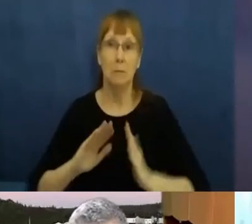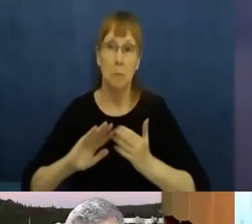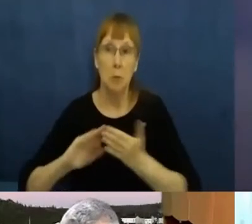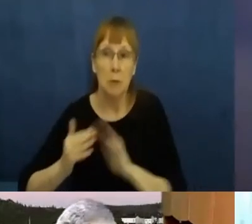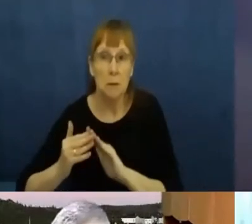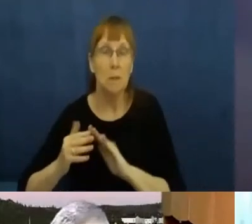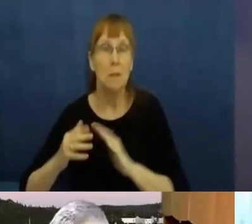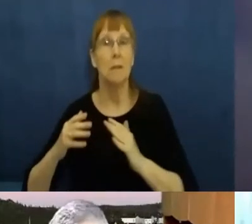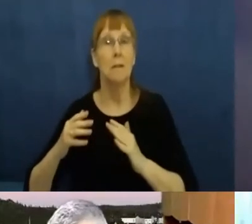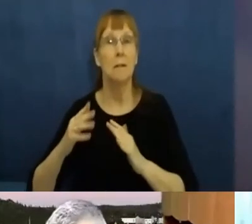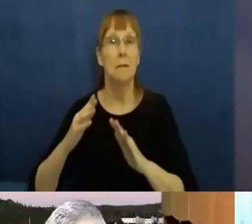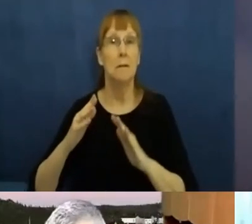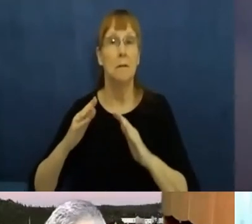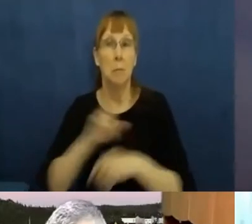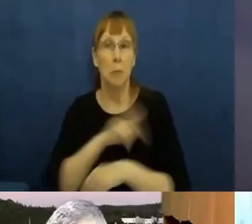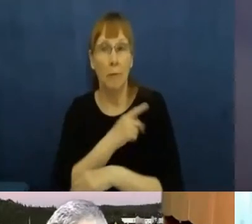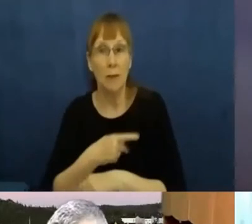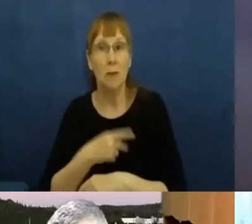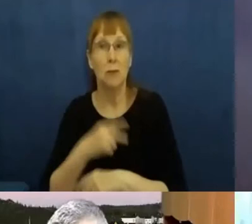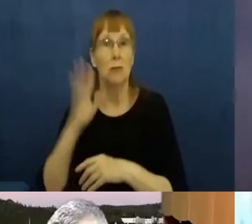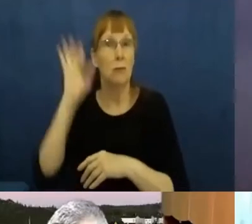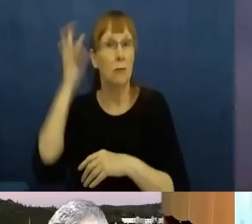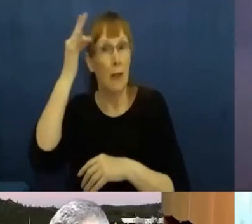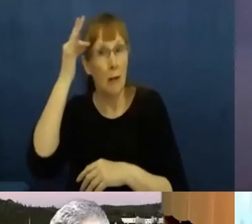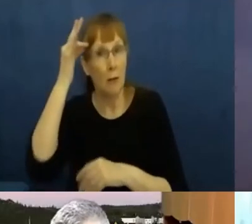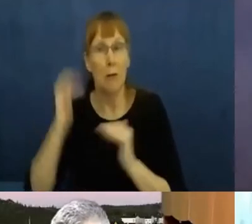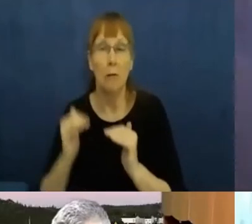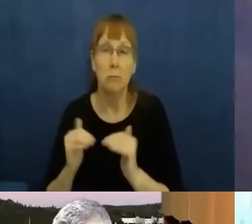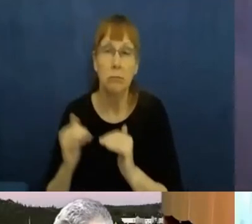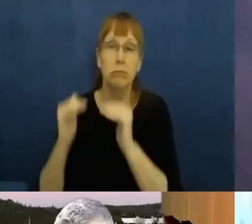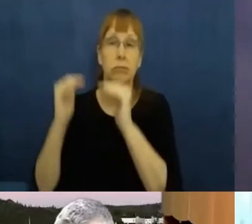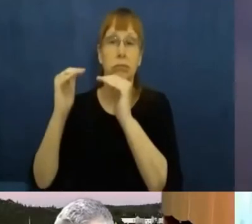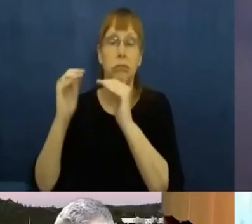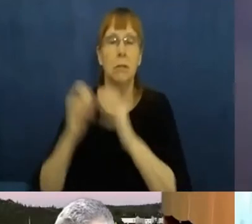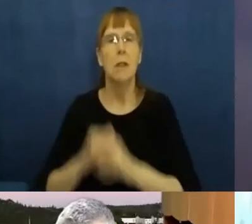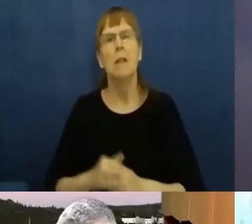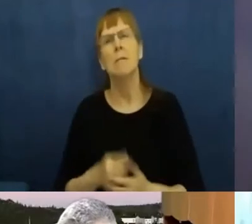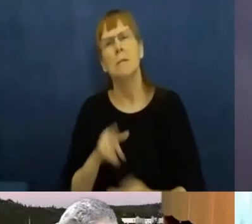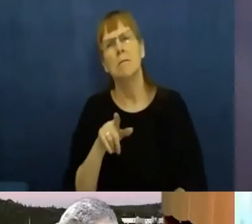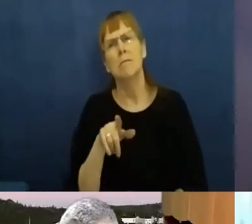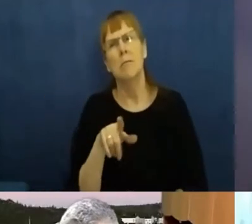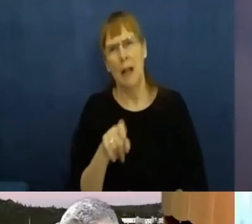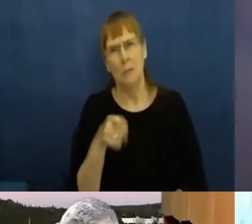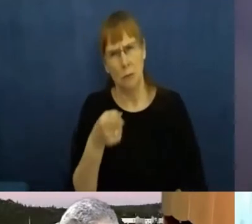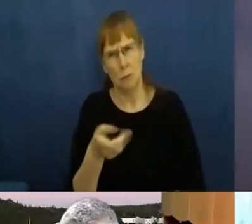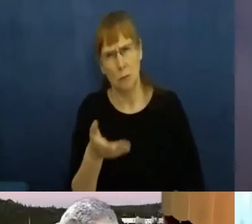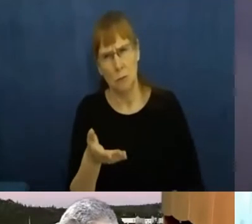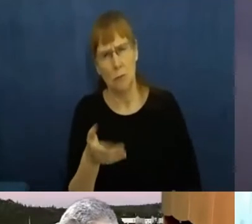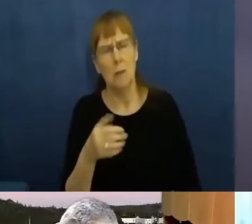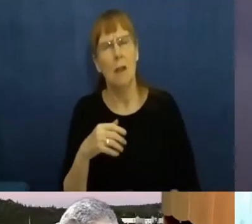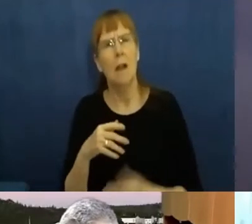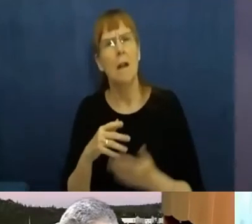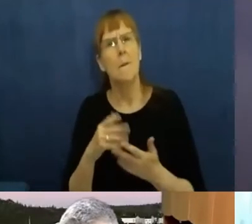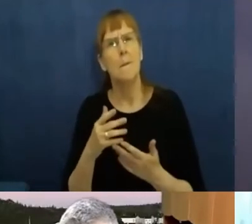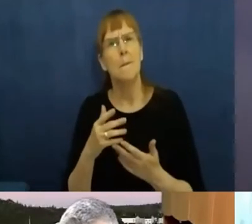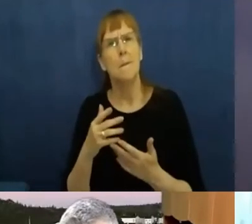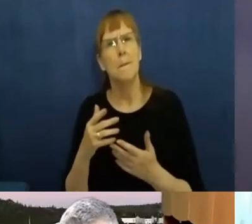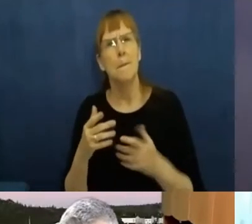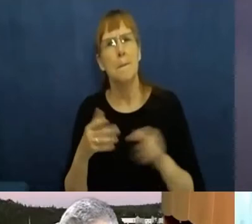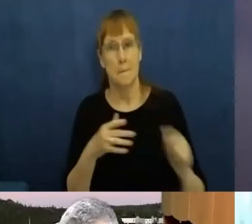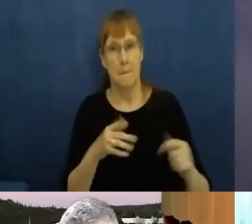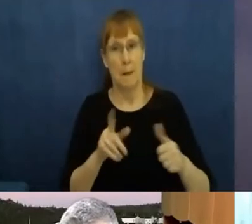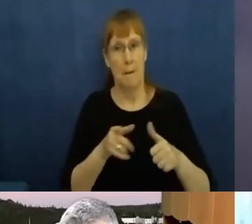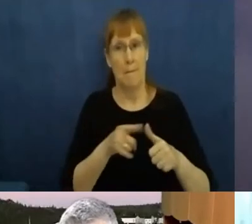and how you see that this relationship between the first nations,